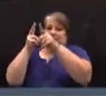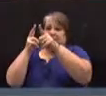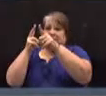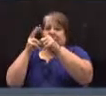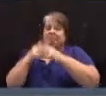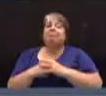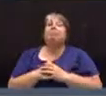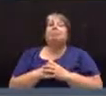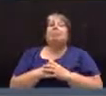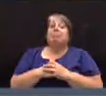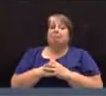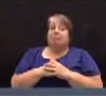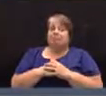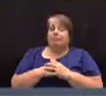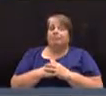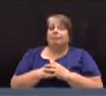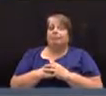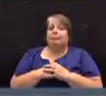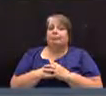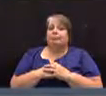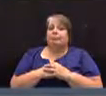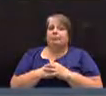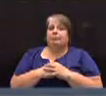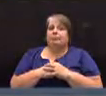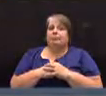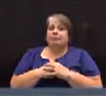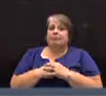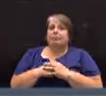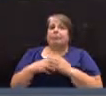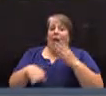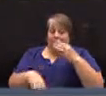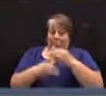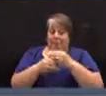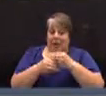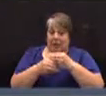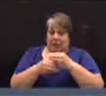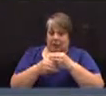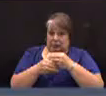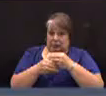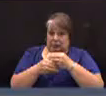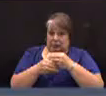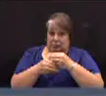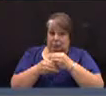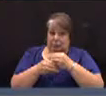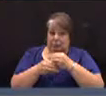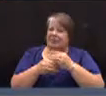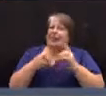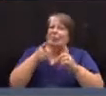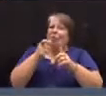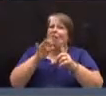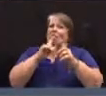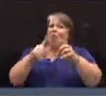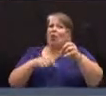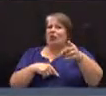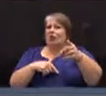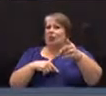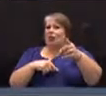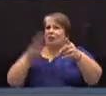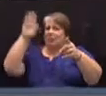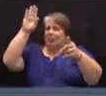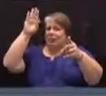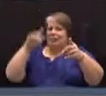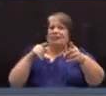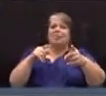There is a, the amendment is? Point of order. Point of order.